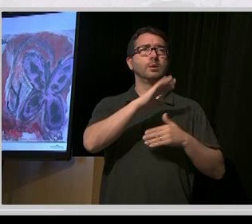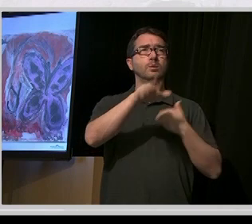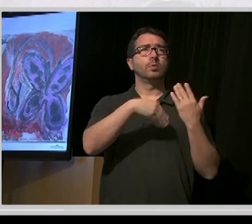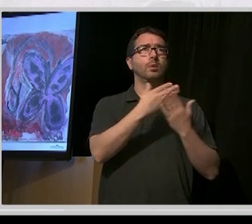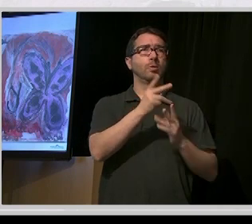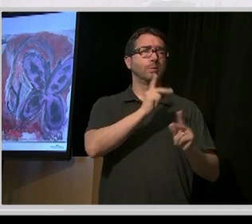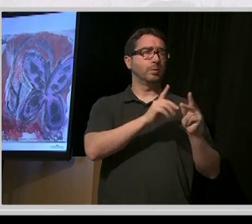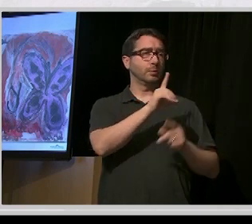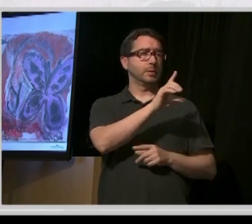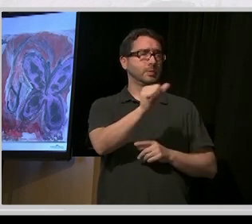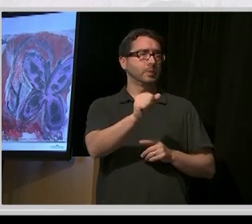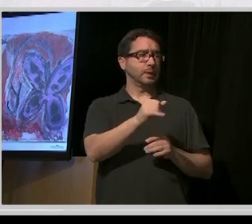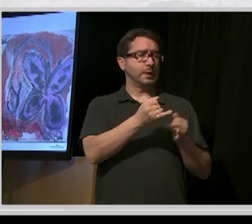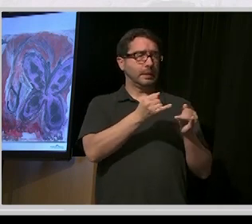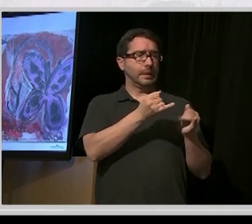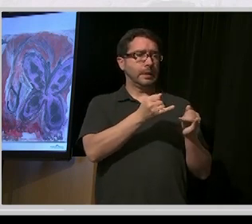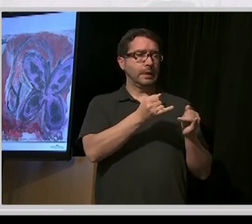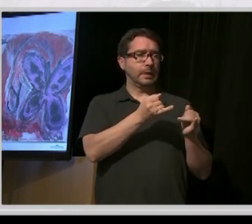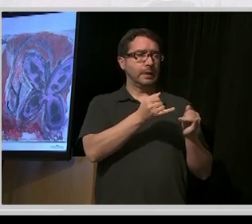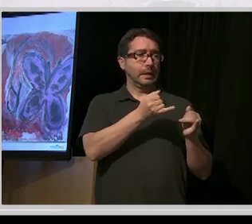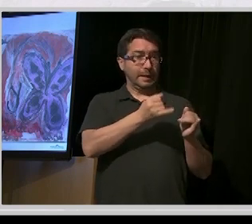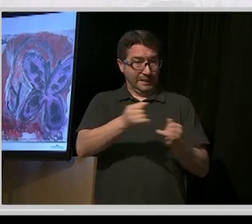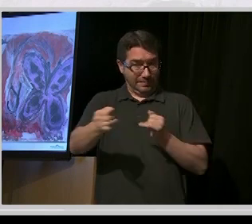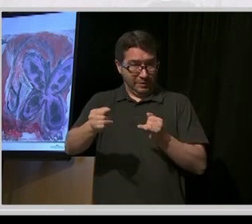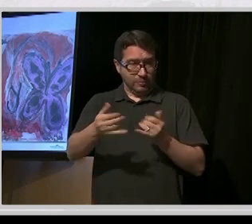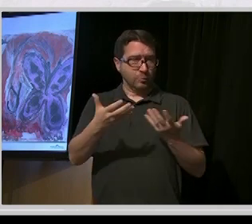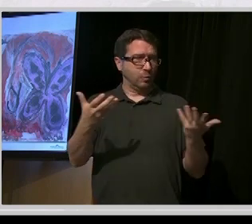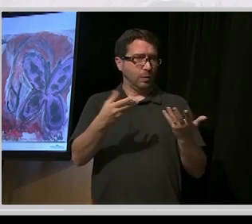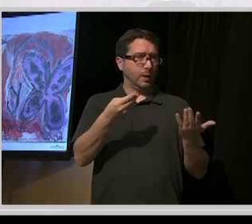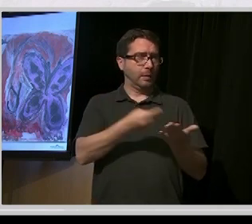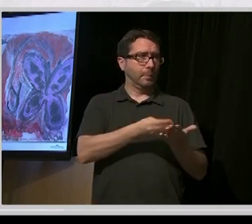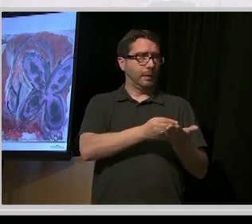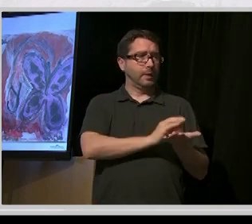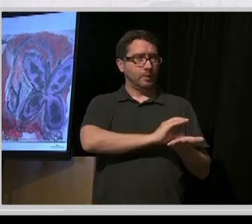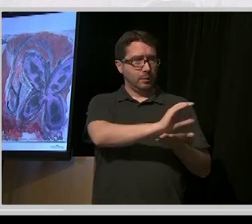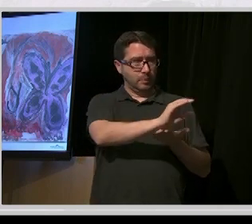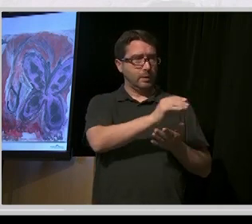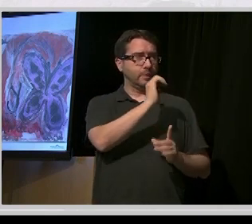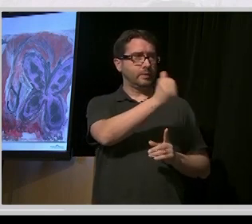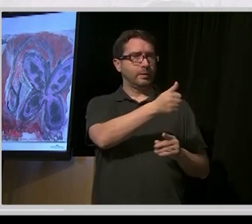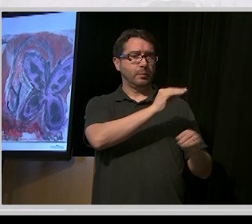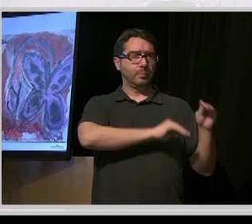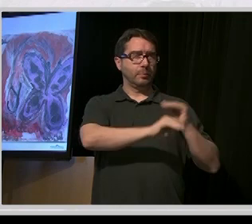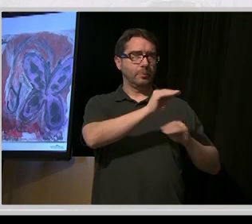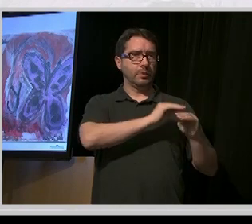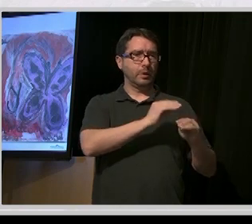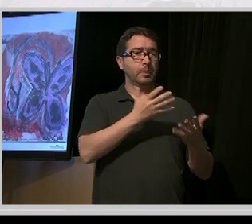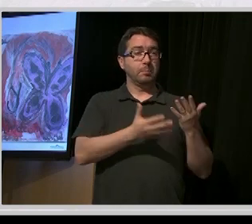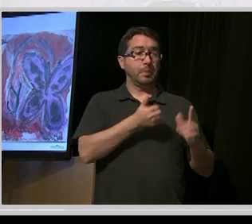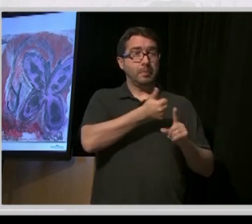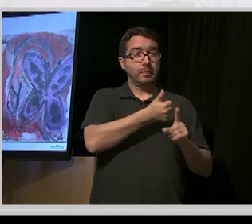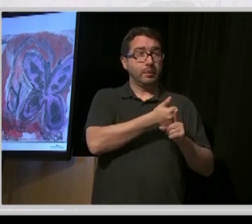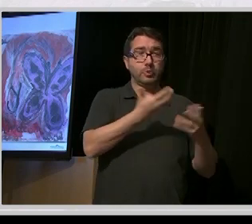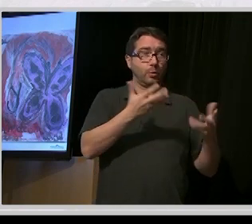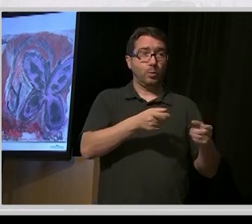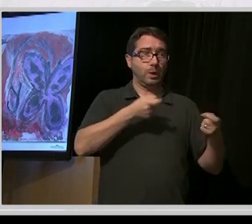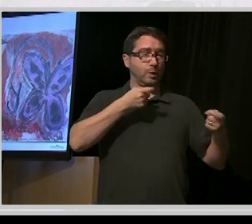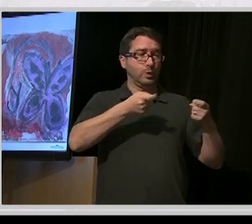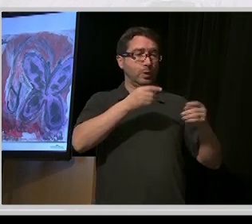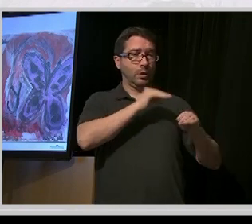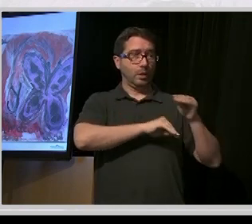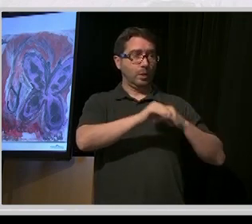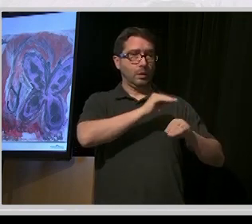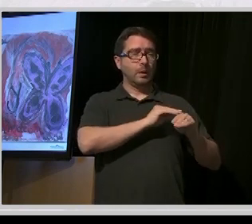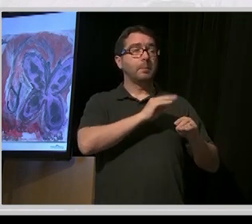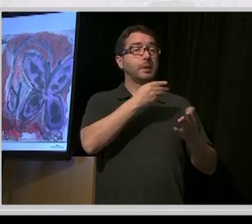So they may not actually want to do the nuts and bolts and to control it, but the money